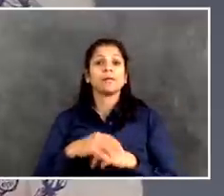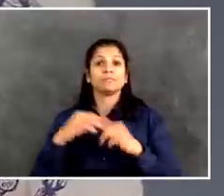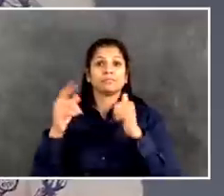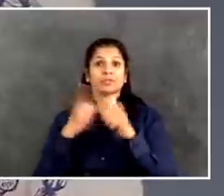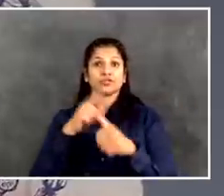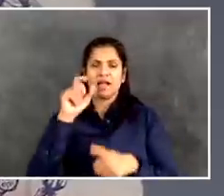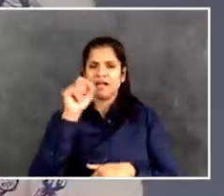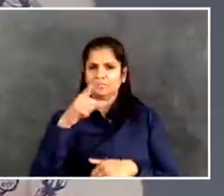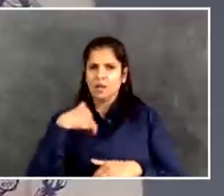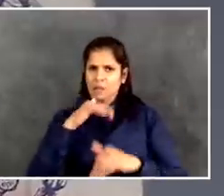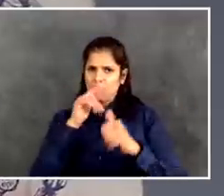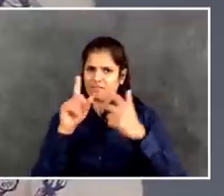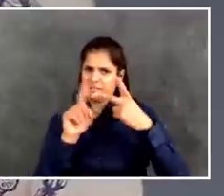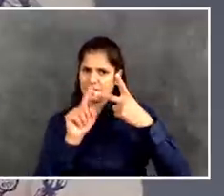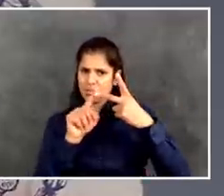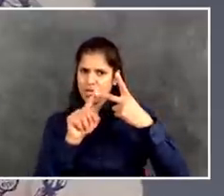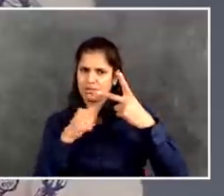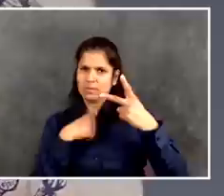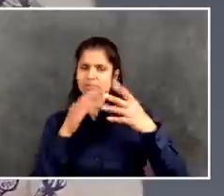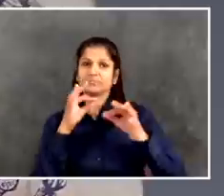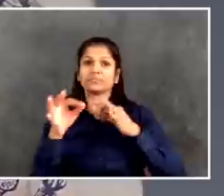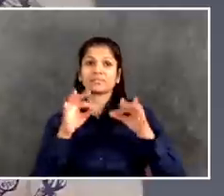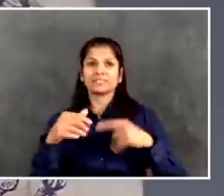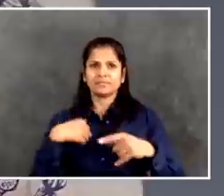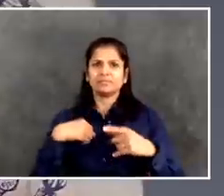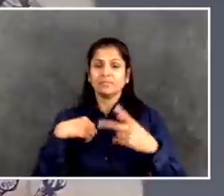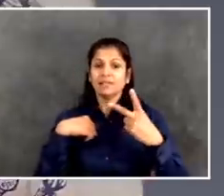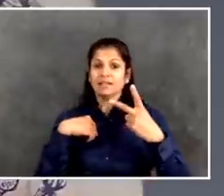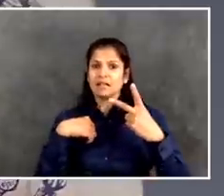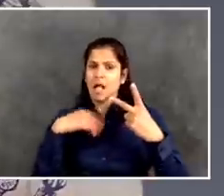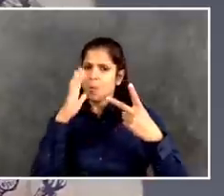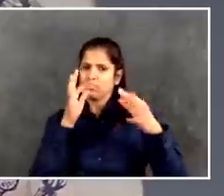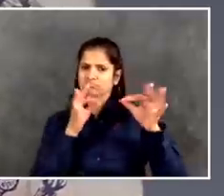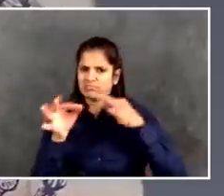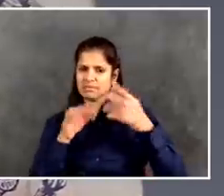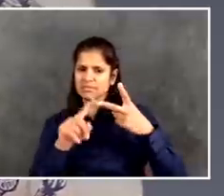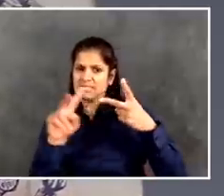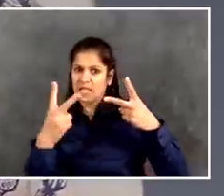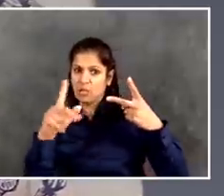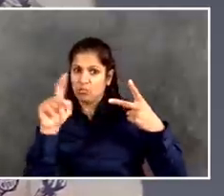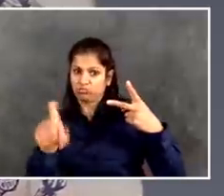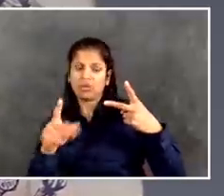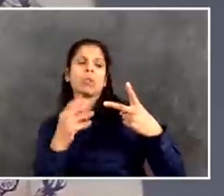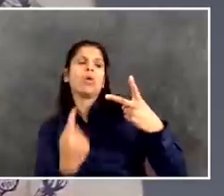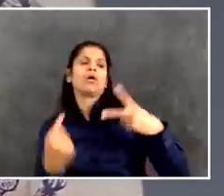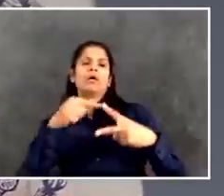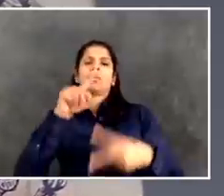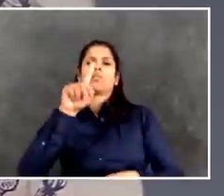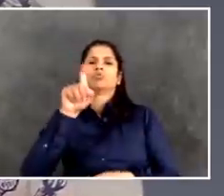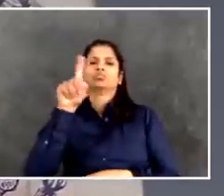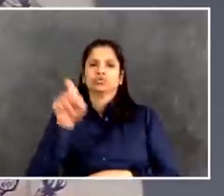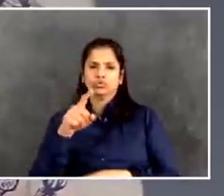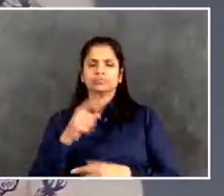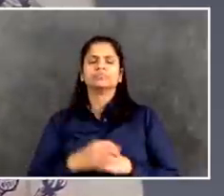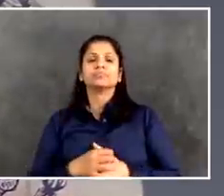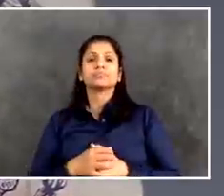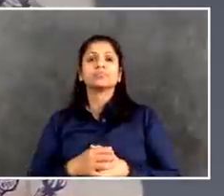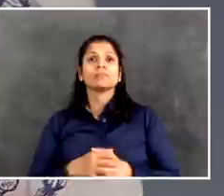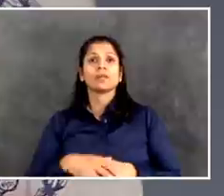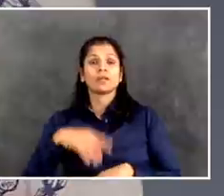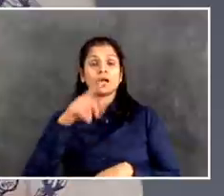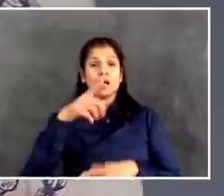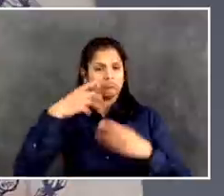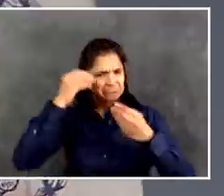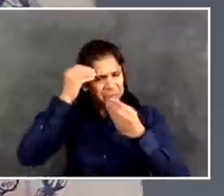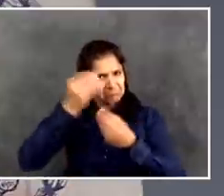again, there's three levels of government, you know, and we are working very closely with the state government,